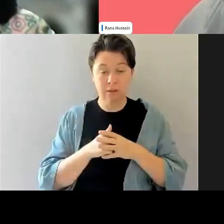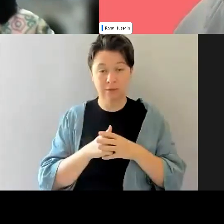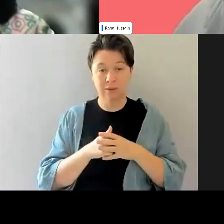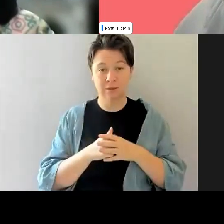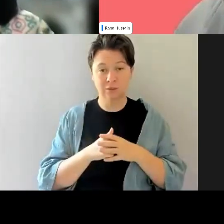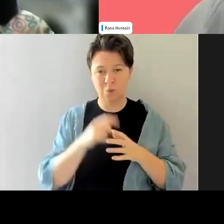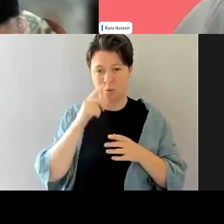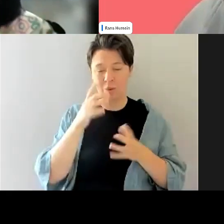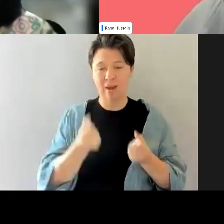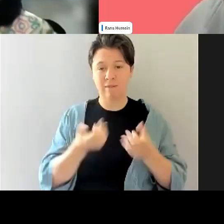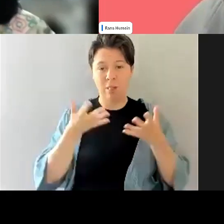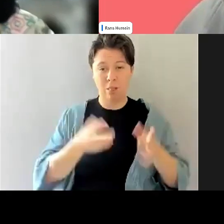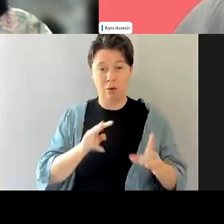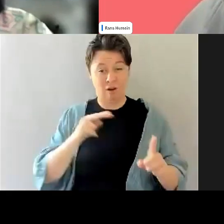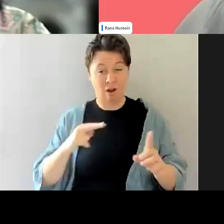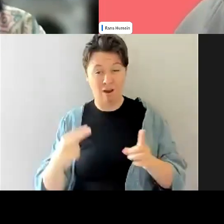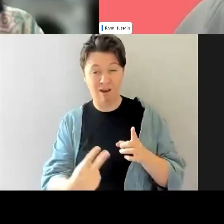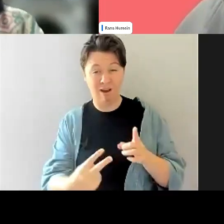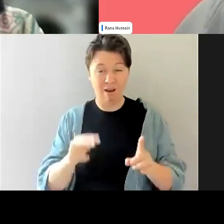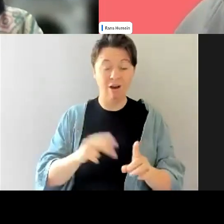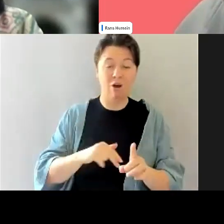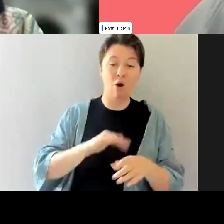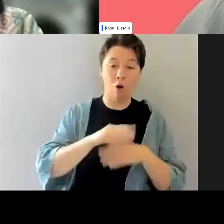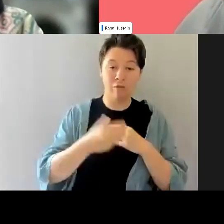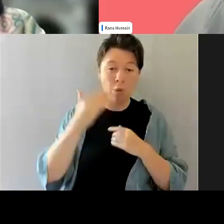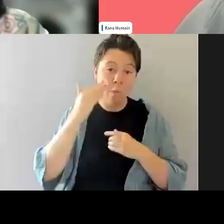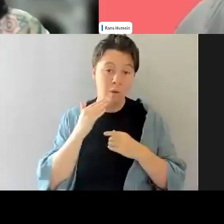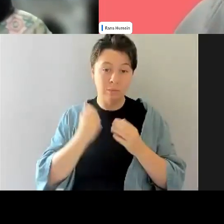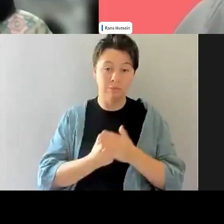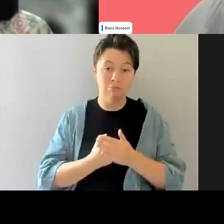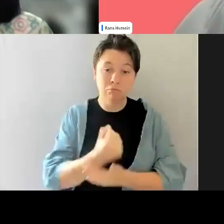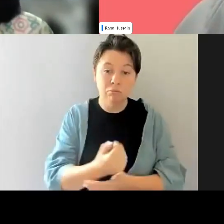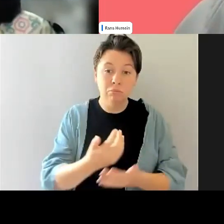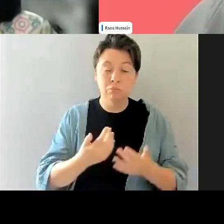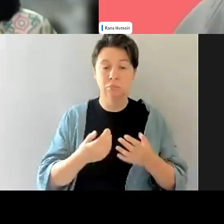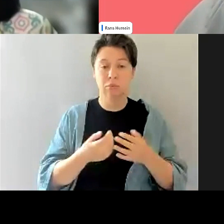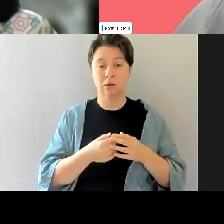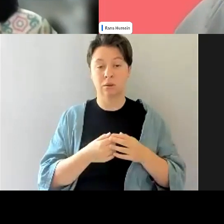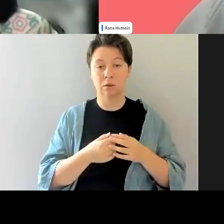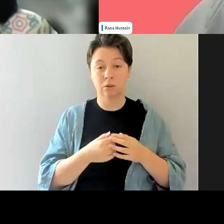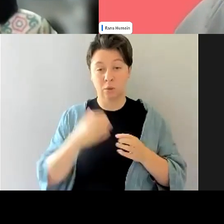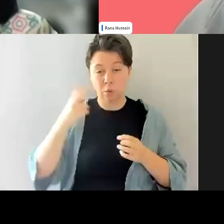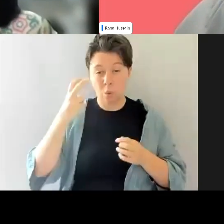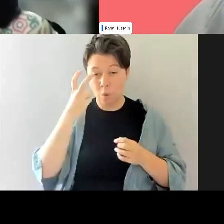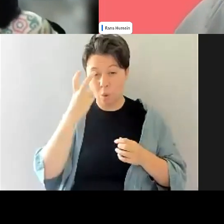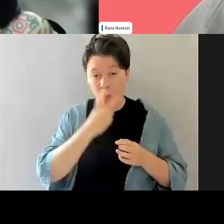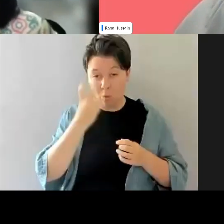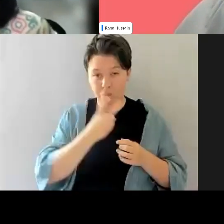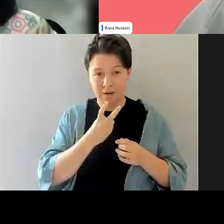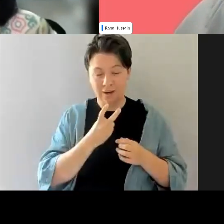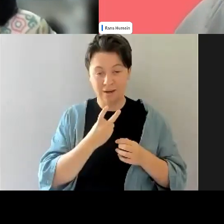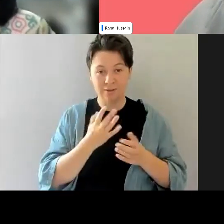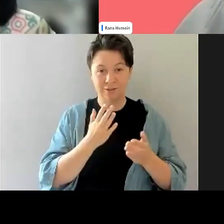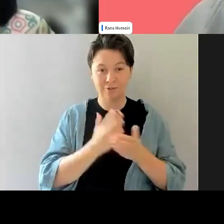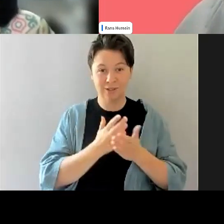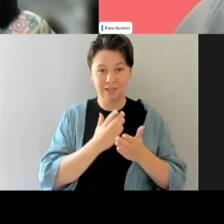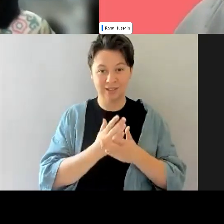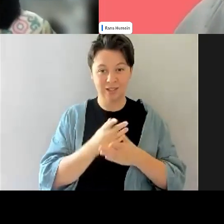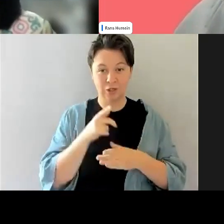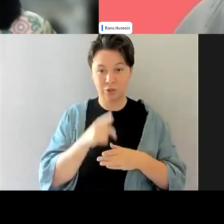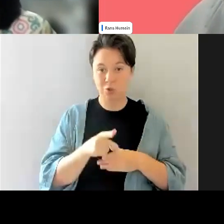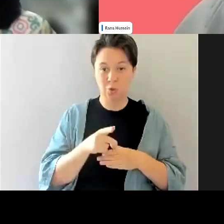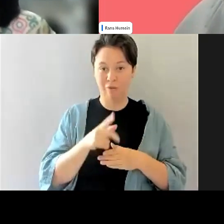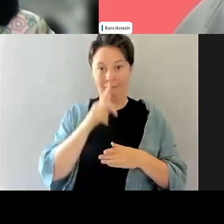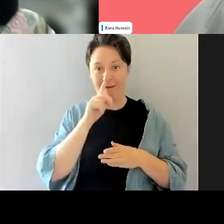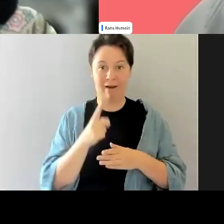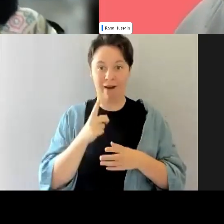about women, you know, having had a child and then, you know, growing older, you just, you're not supposed to be doing your, be able to do your job